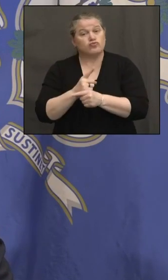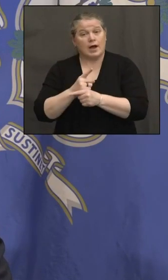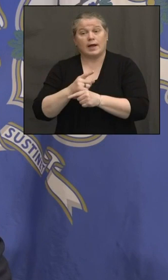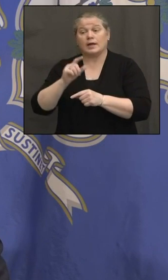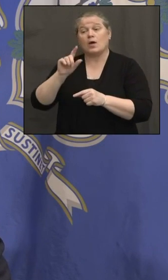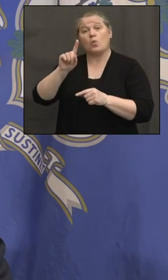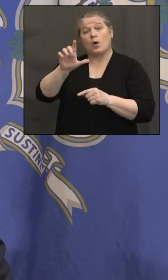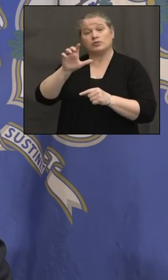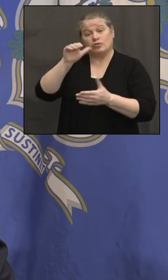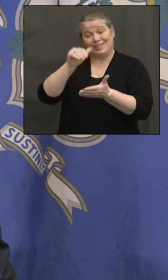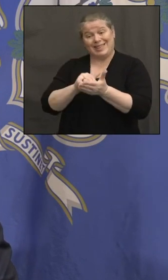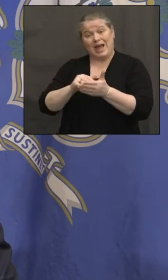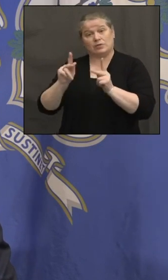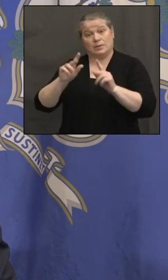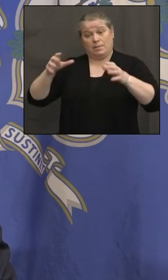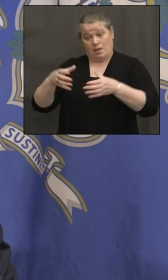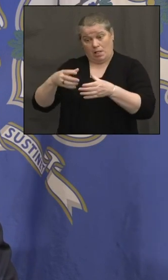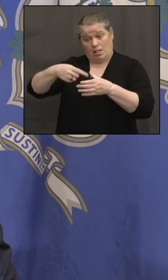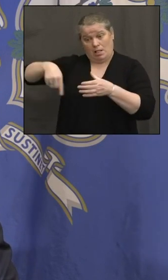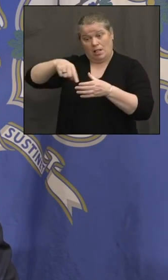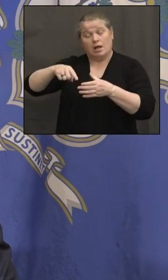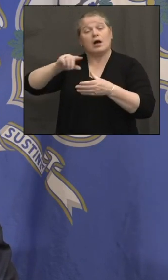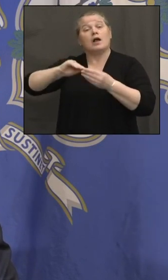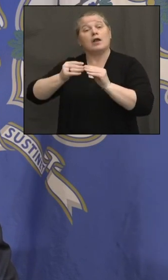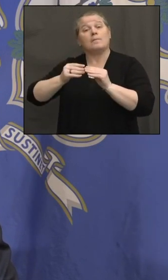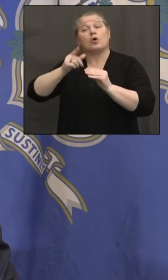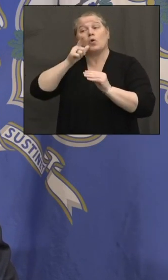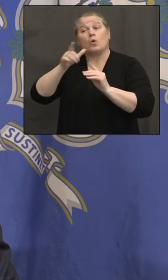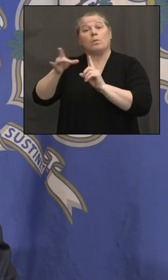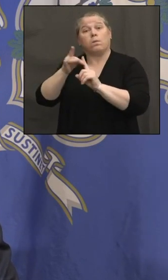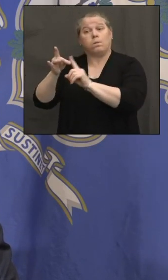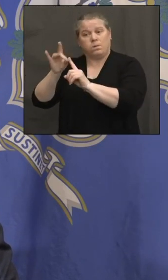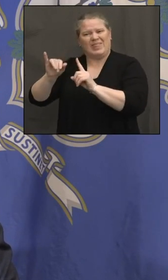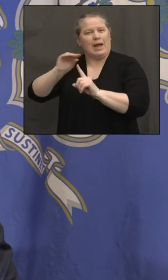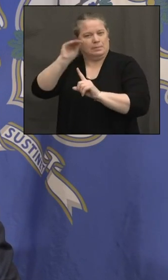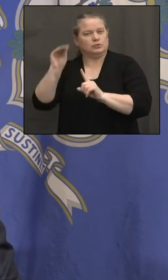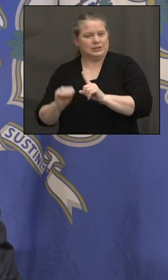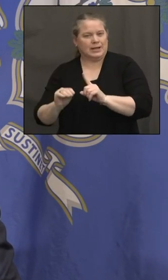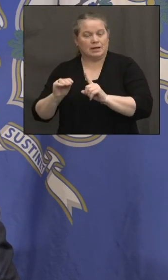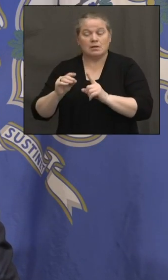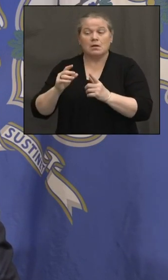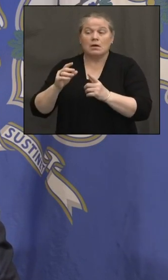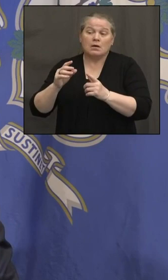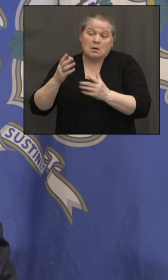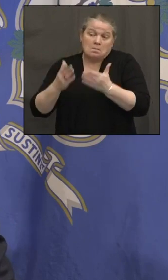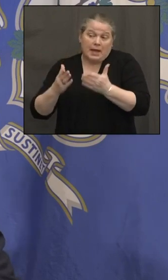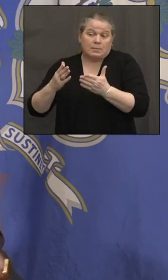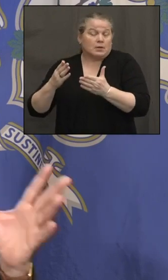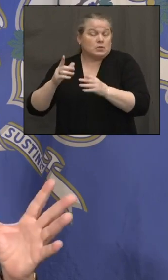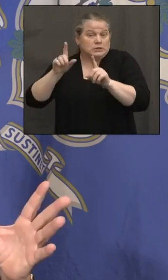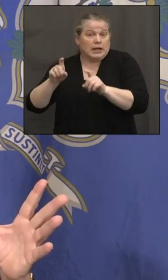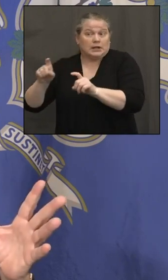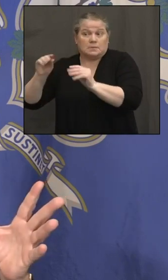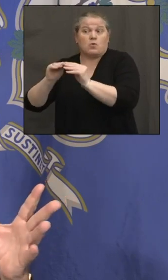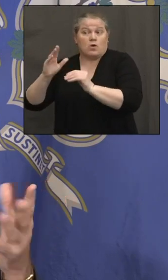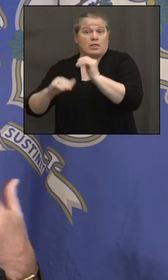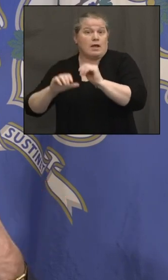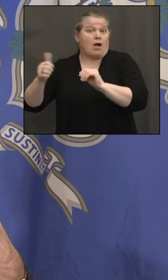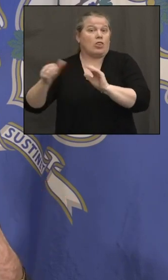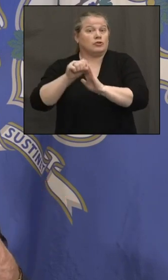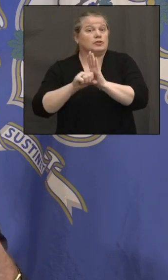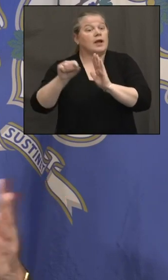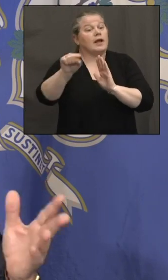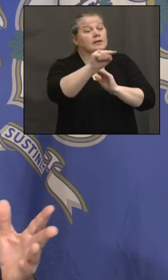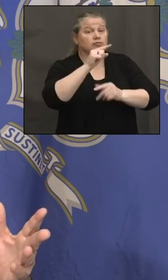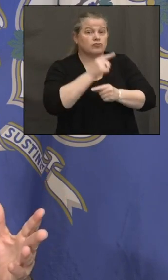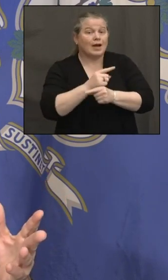thousand, it is impacted by the fact that we are doing a lot more testing than others. And then, uh, you're right though. Um, this is no time